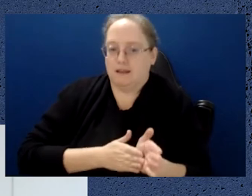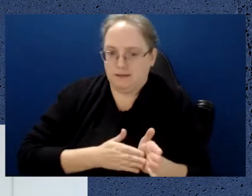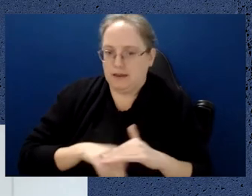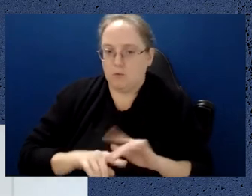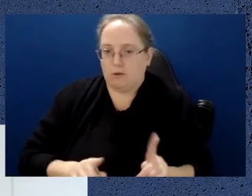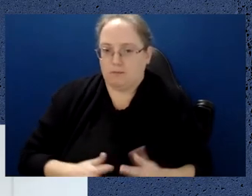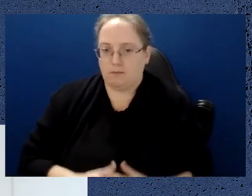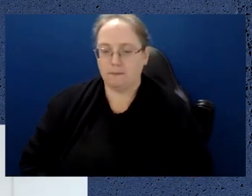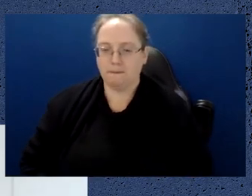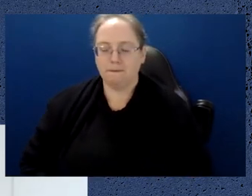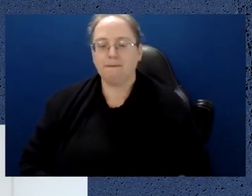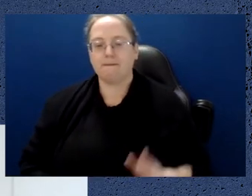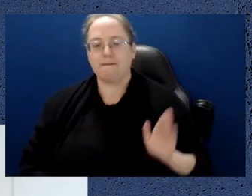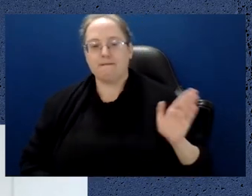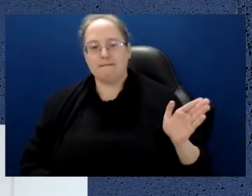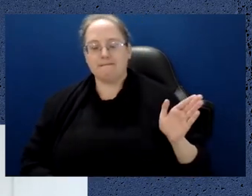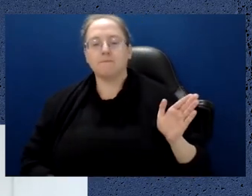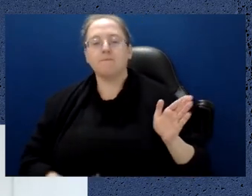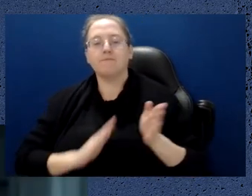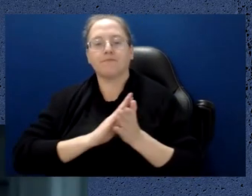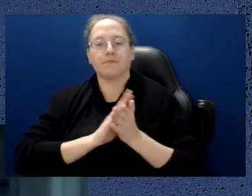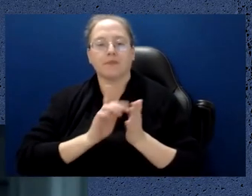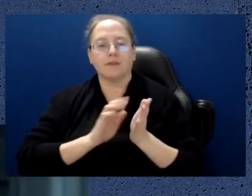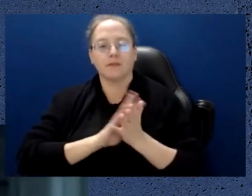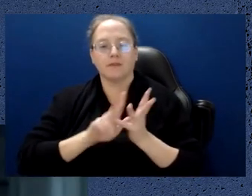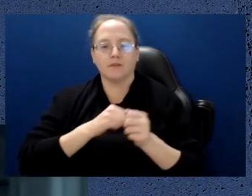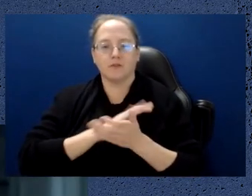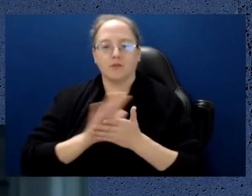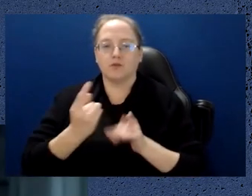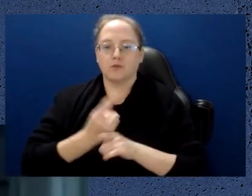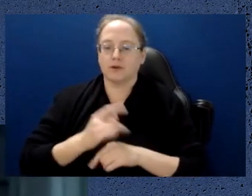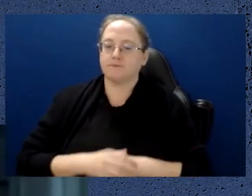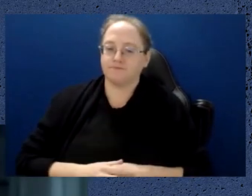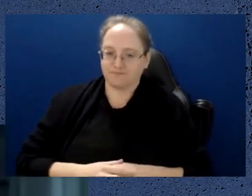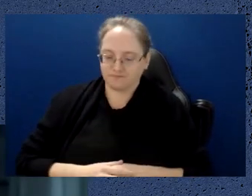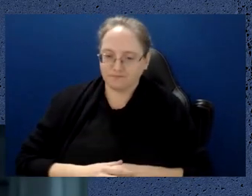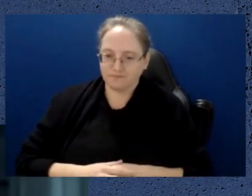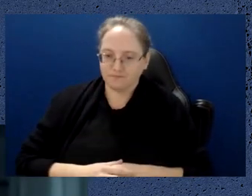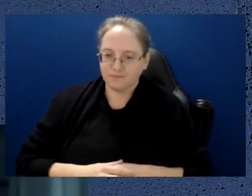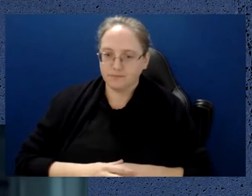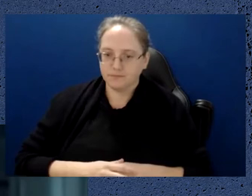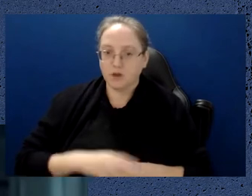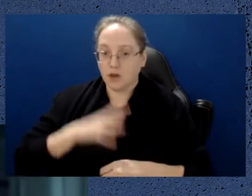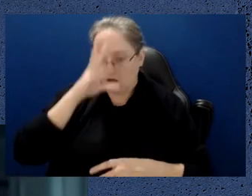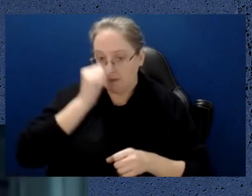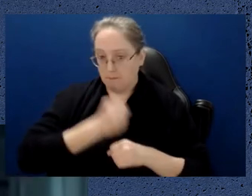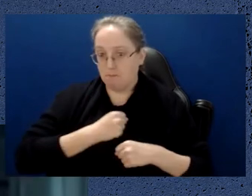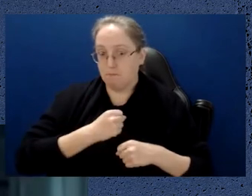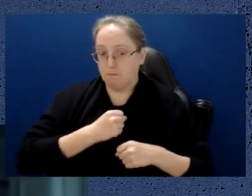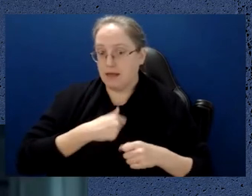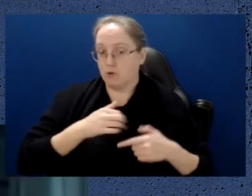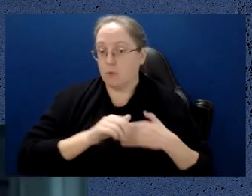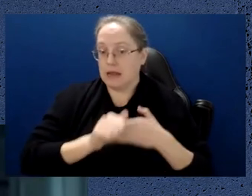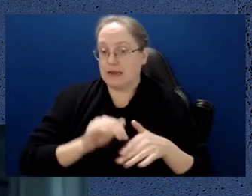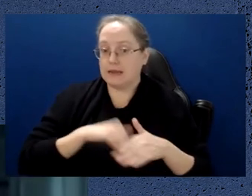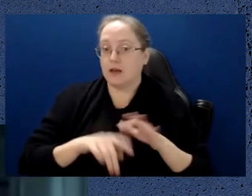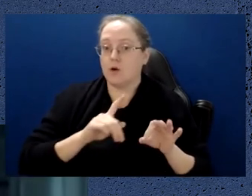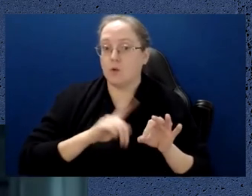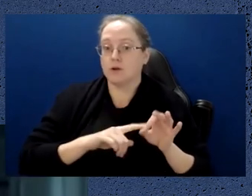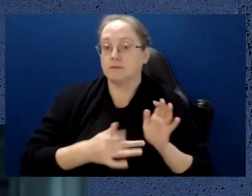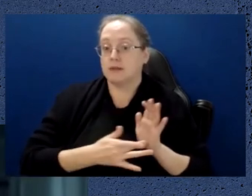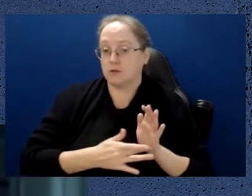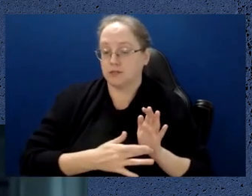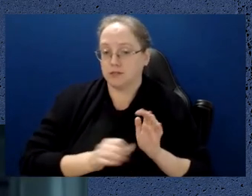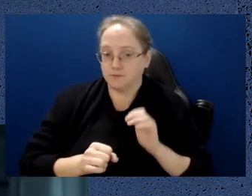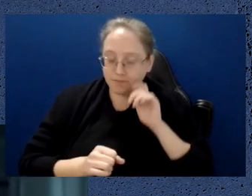Well, I believe we have the world leading quantum technology. And recently at a conference in Sydney, Sir Peter